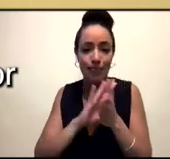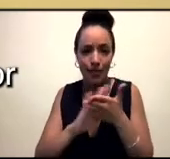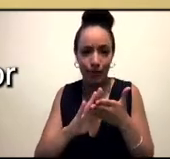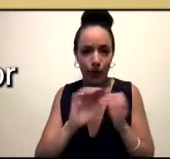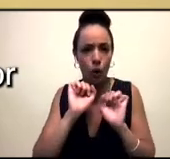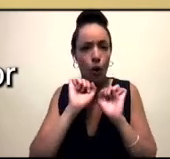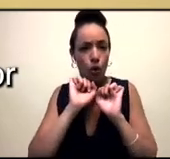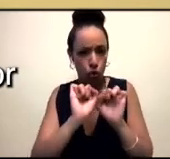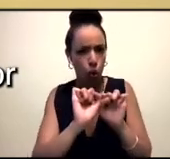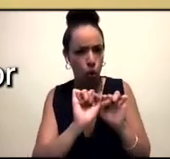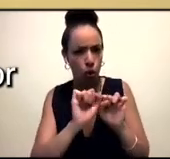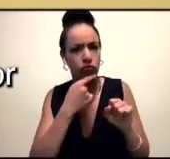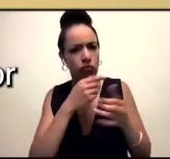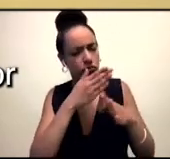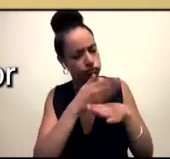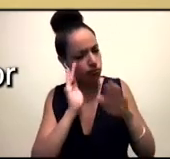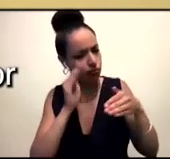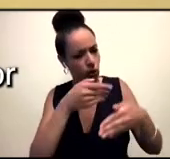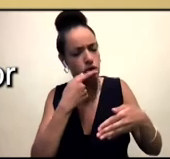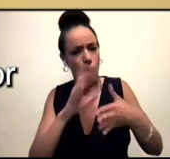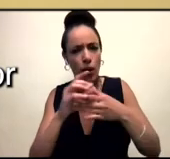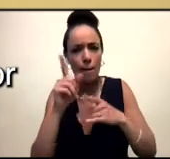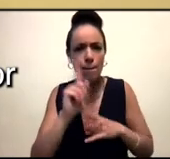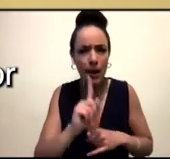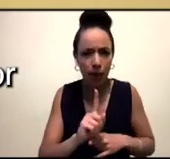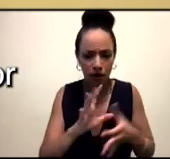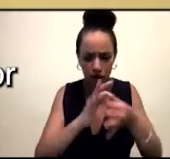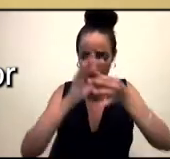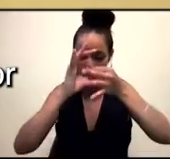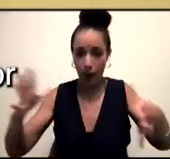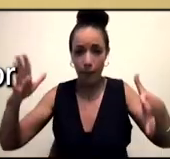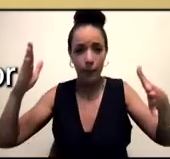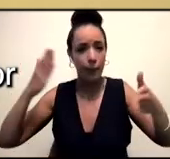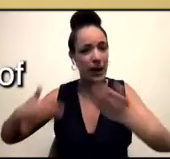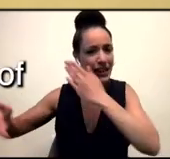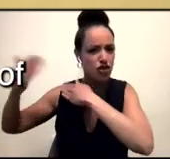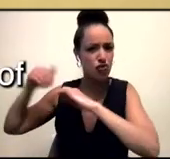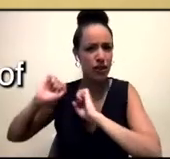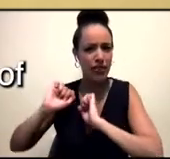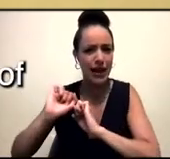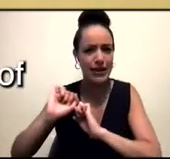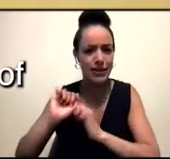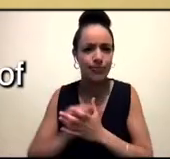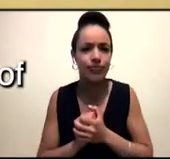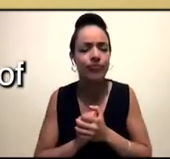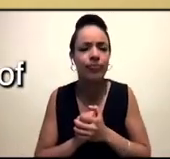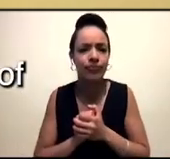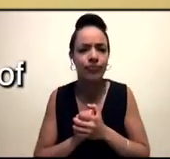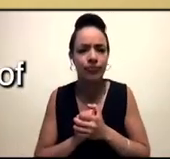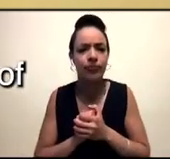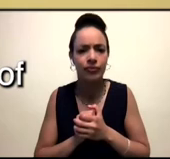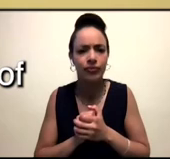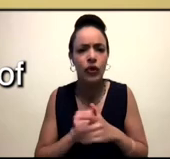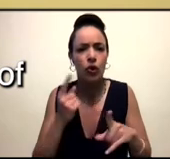divorcing people from their history. And in When They Come For Us, you weave together the violent inheritances of